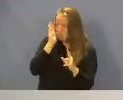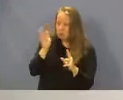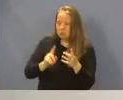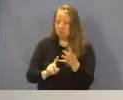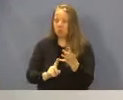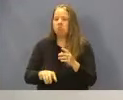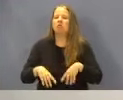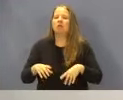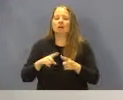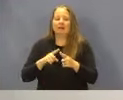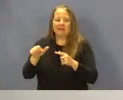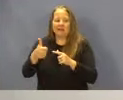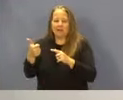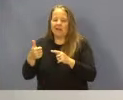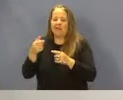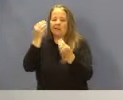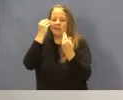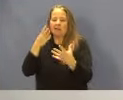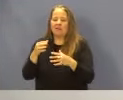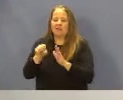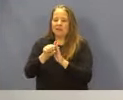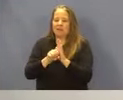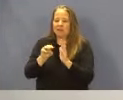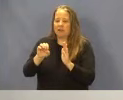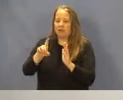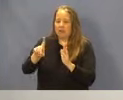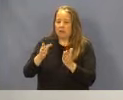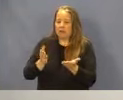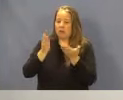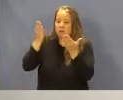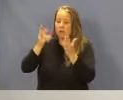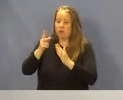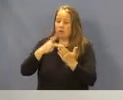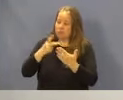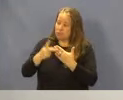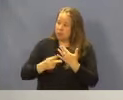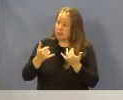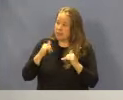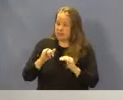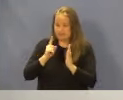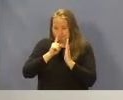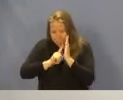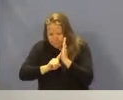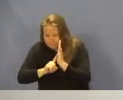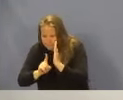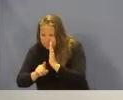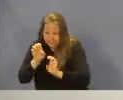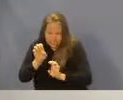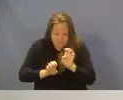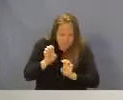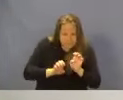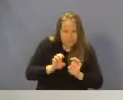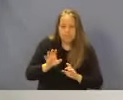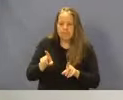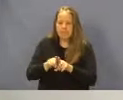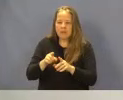related note, the state's Medicaid-managed care proposals continue to be thoroughly vetted and evaluated. I also want to thank